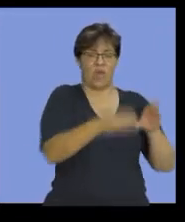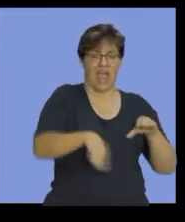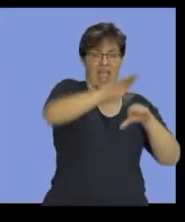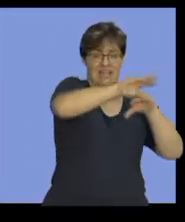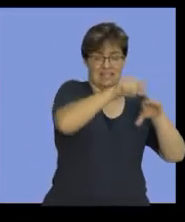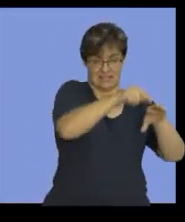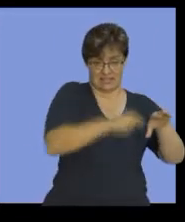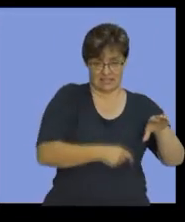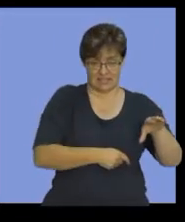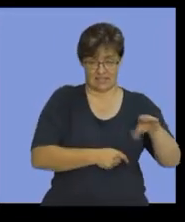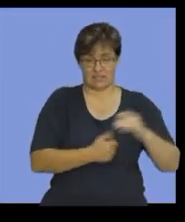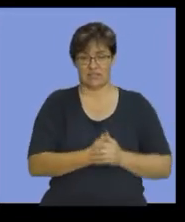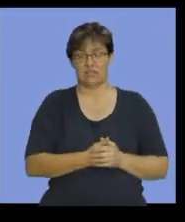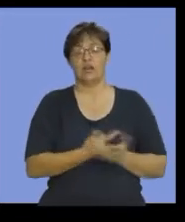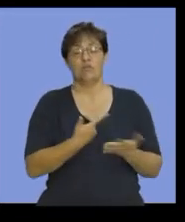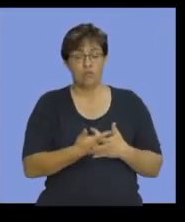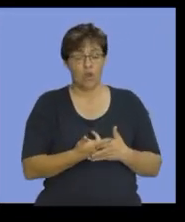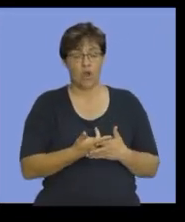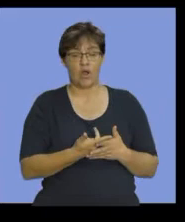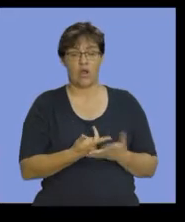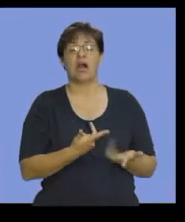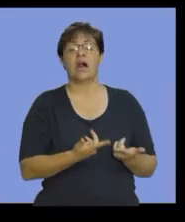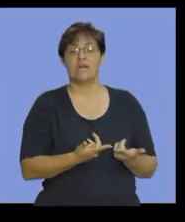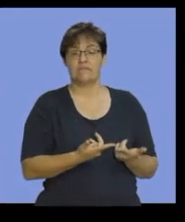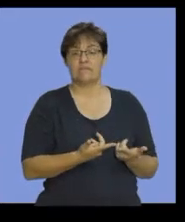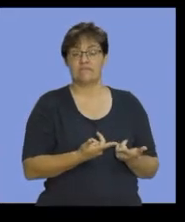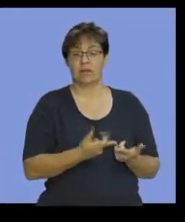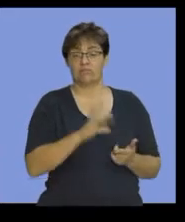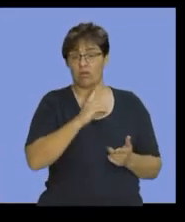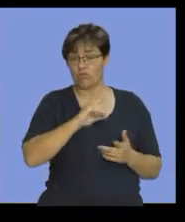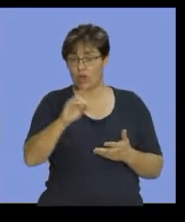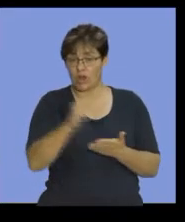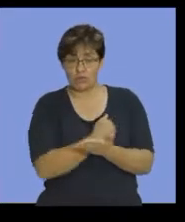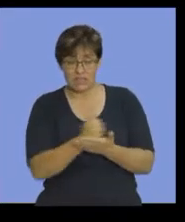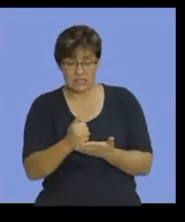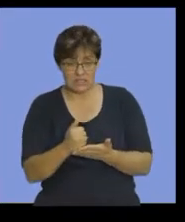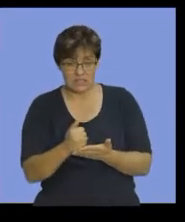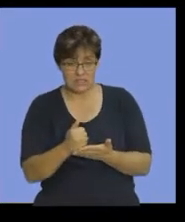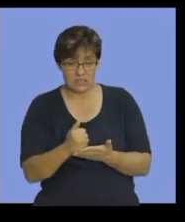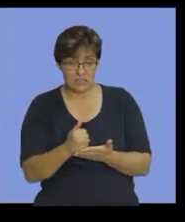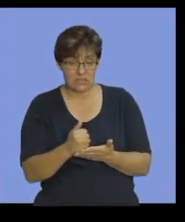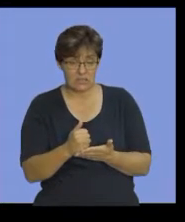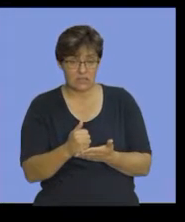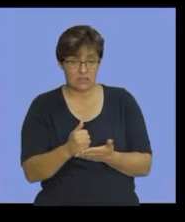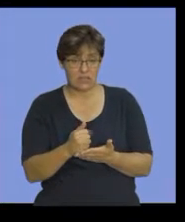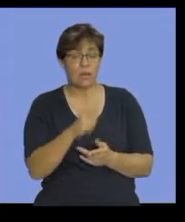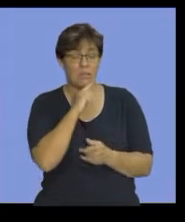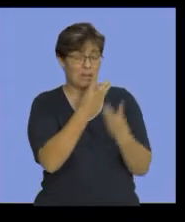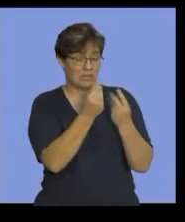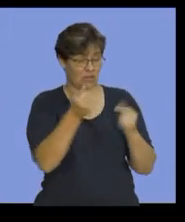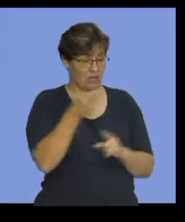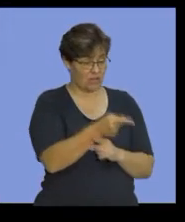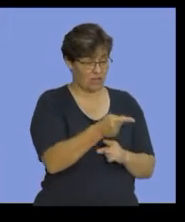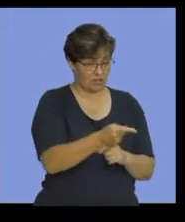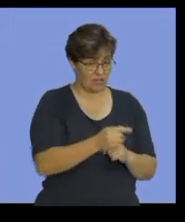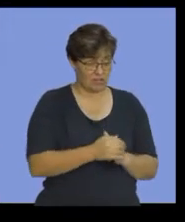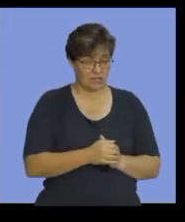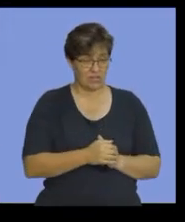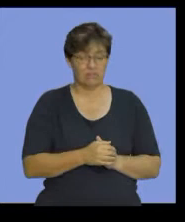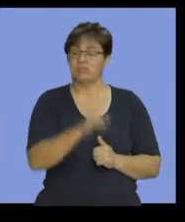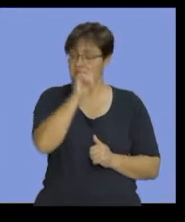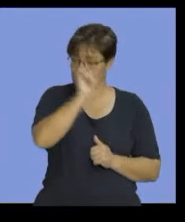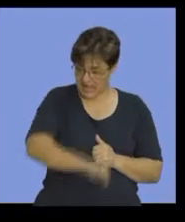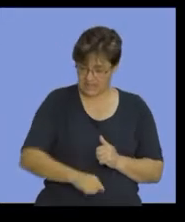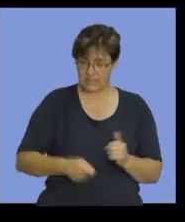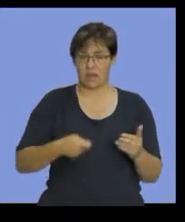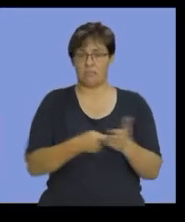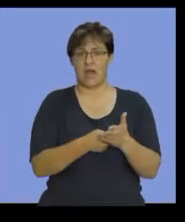Okay. Next, did we buy goods on credit? When I say goods now, I'm referring to materials. Right? Yes, we